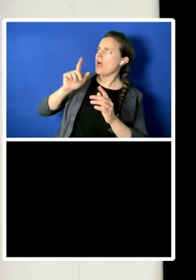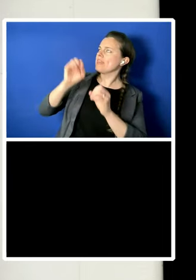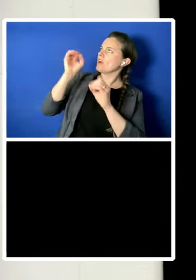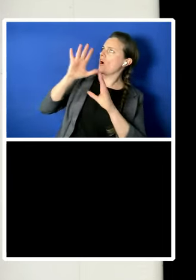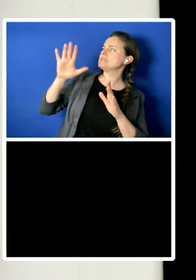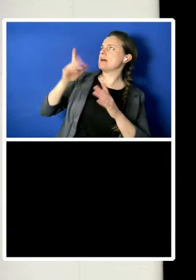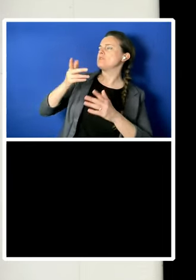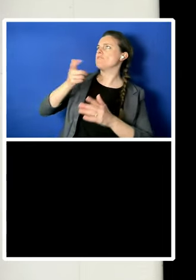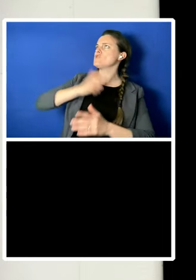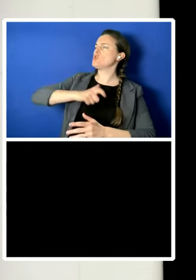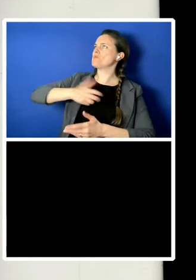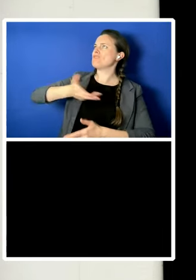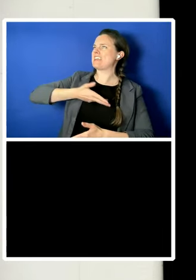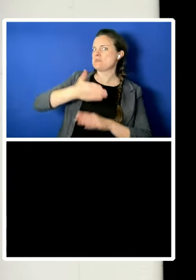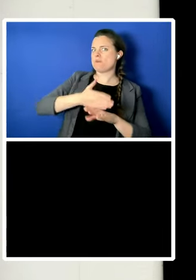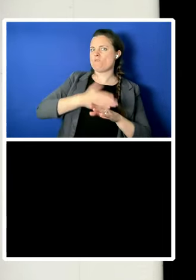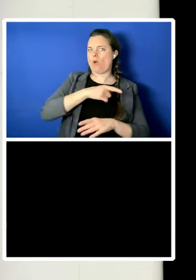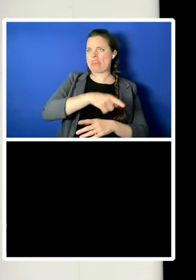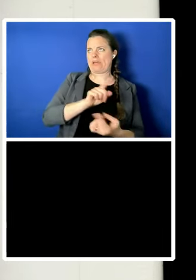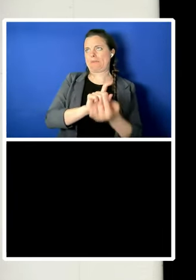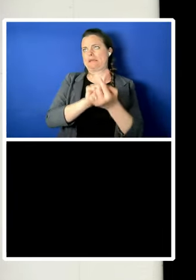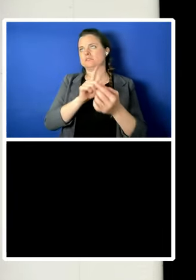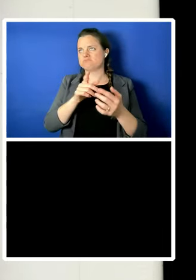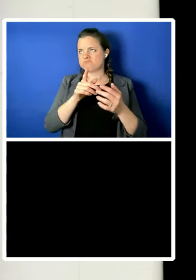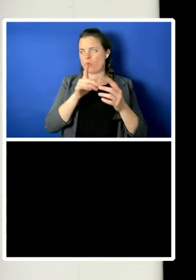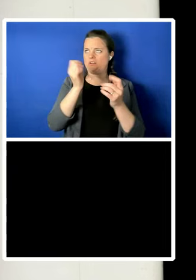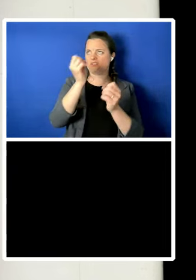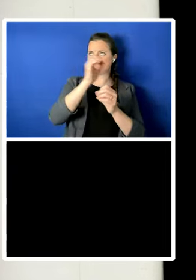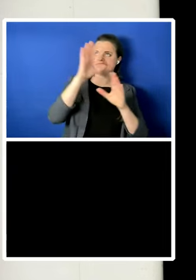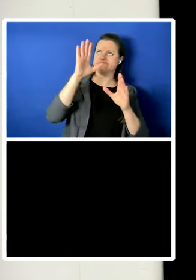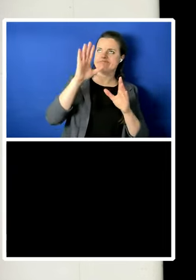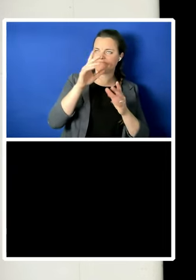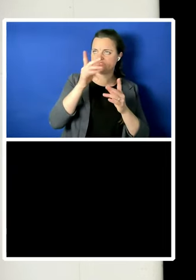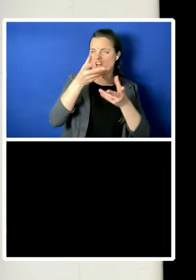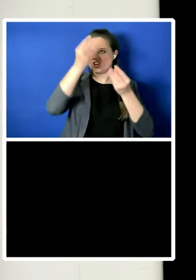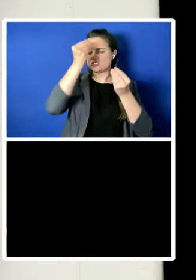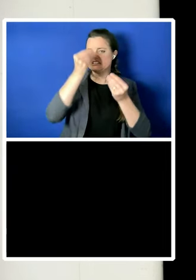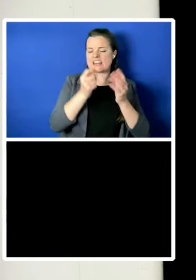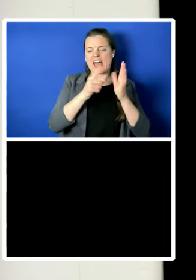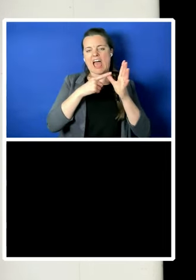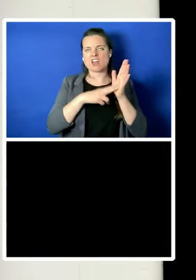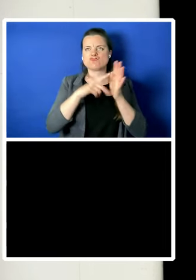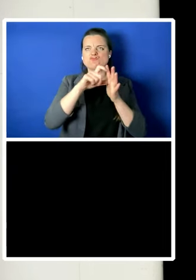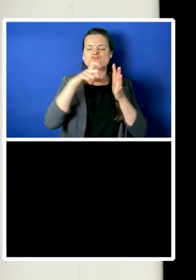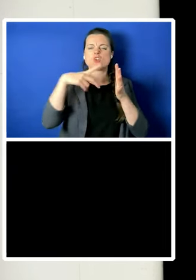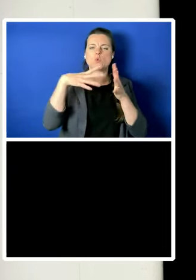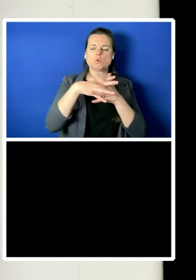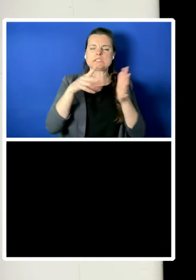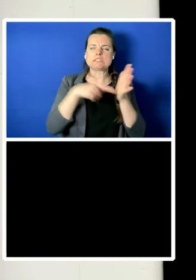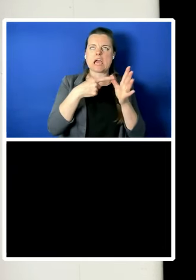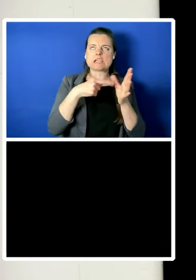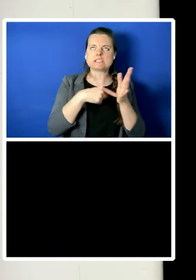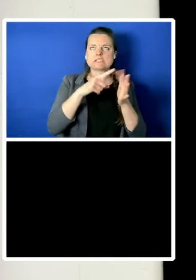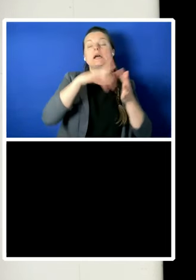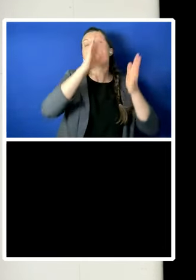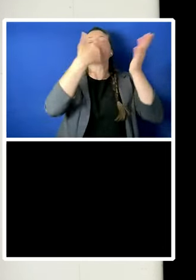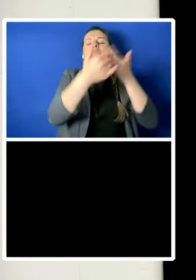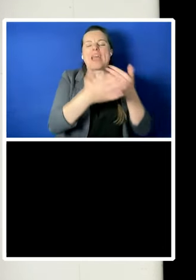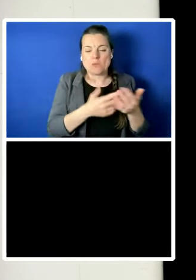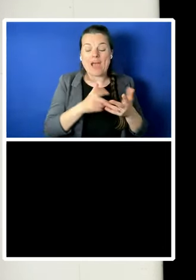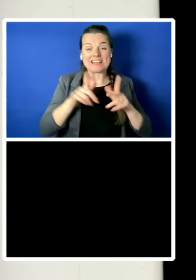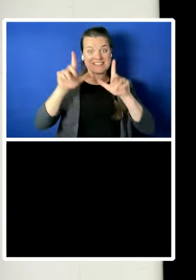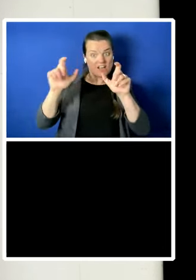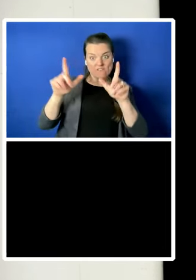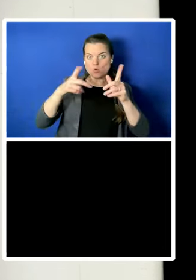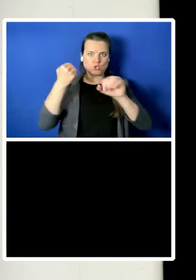leaflet. There's leaflets dotted all around you. Take a little photo, access our website, and support us however you can. In the meanwhile, it's my huge